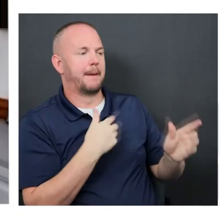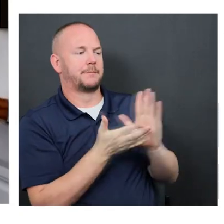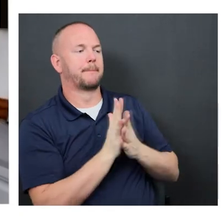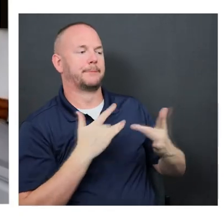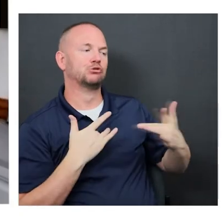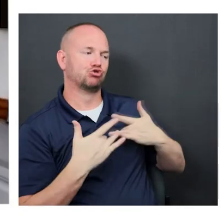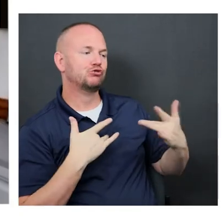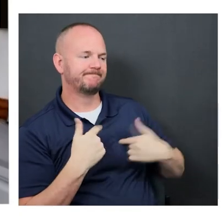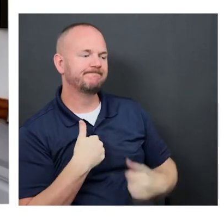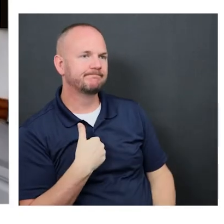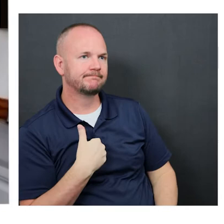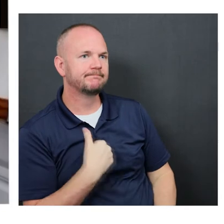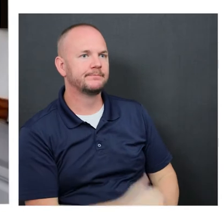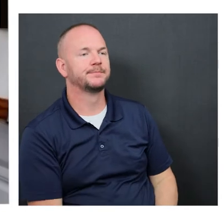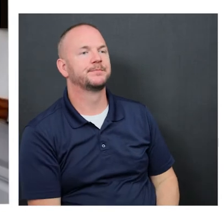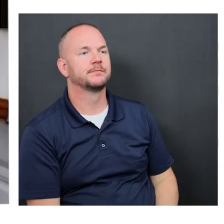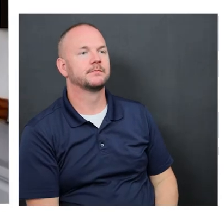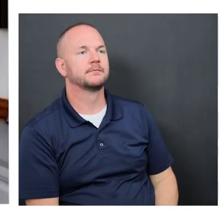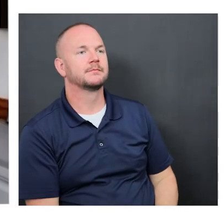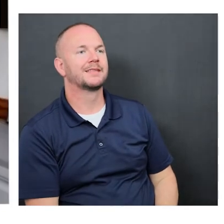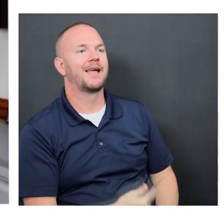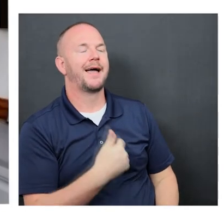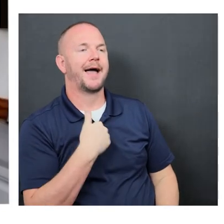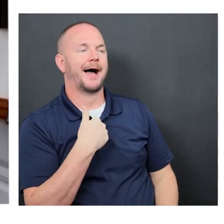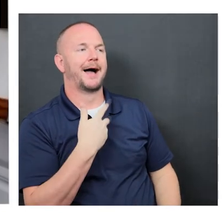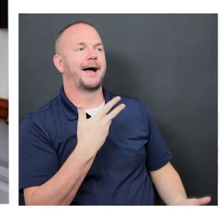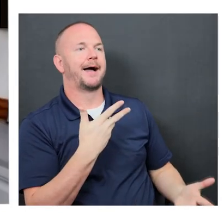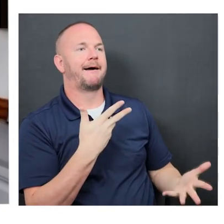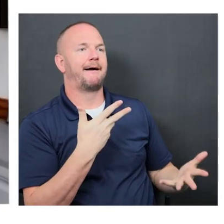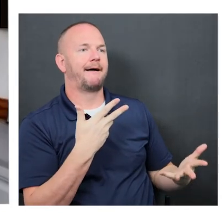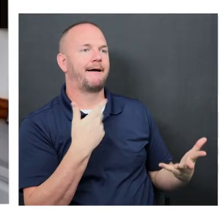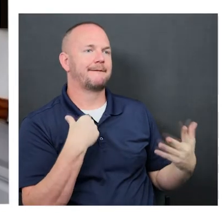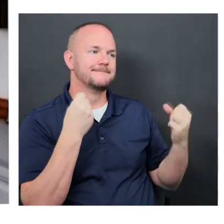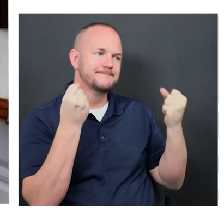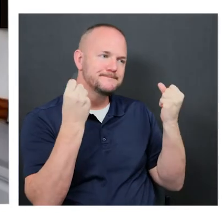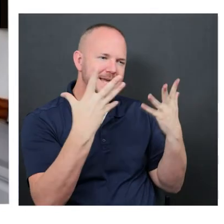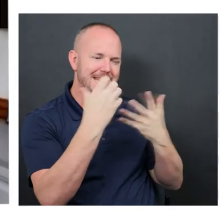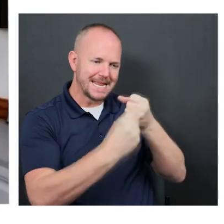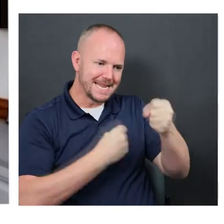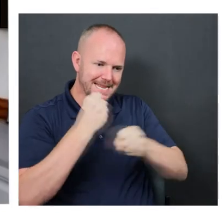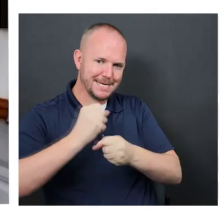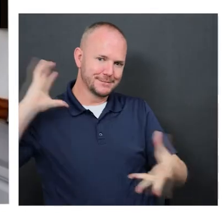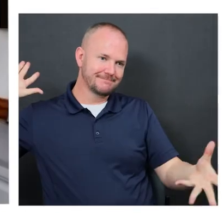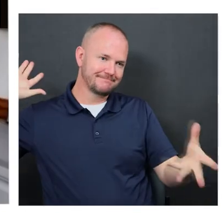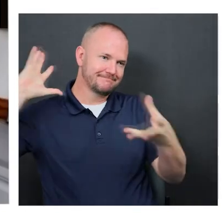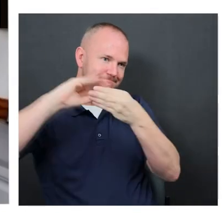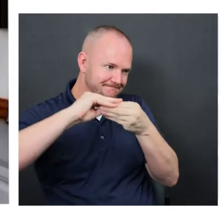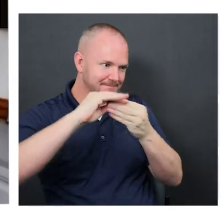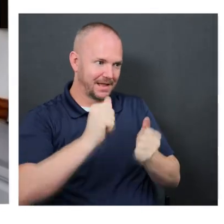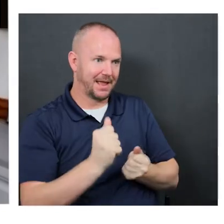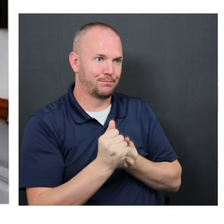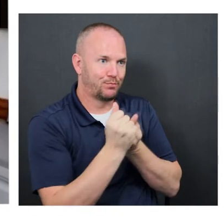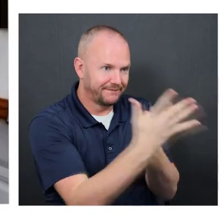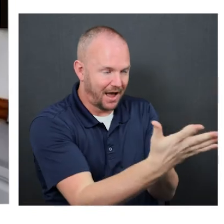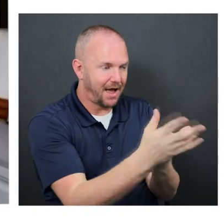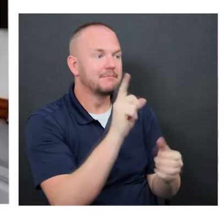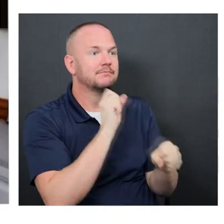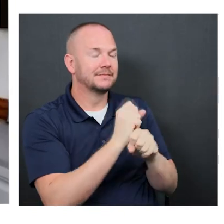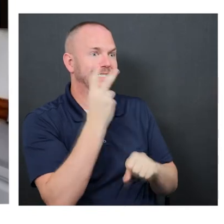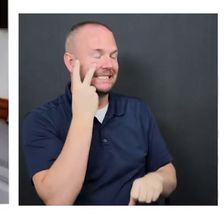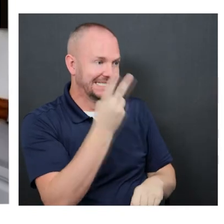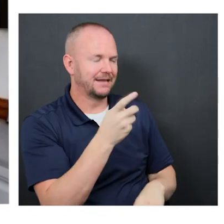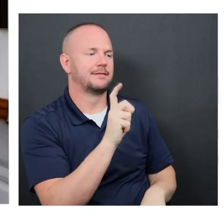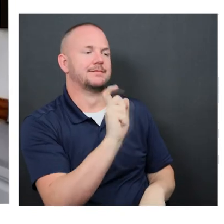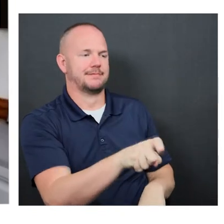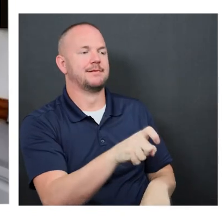because, you know, it's taken us decades. mean, think about it, decades to get providers to really see